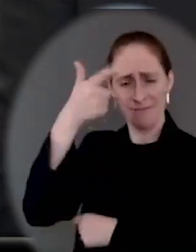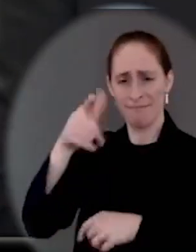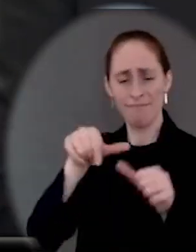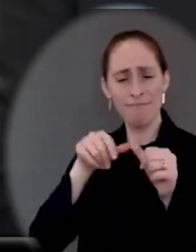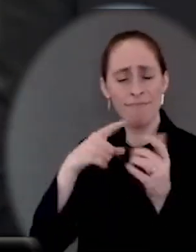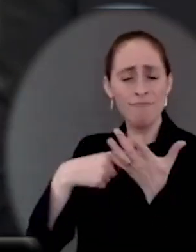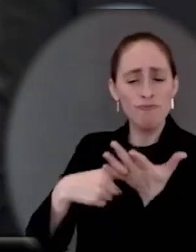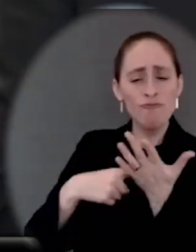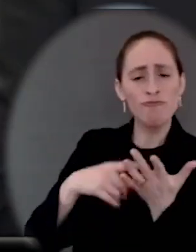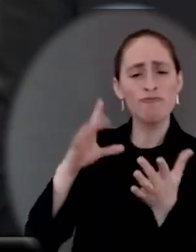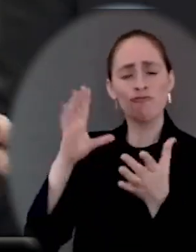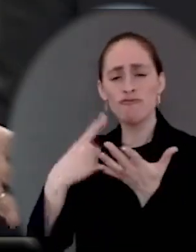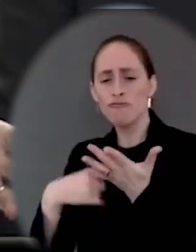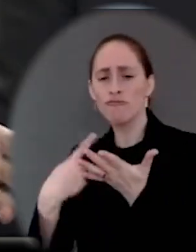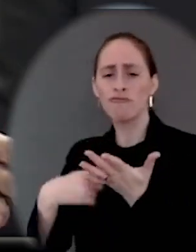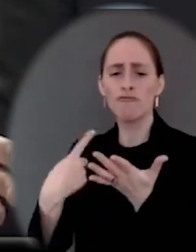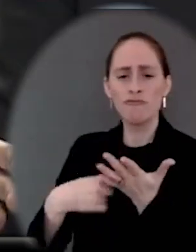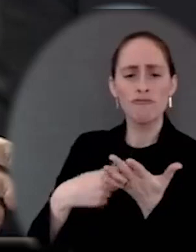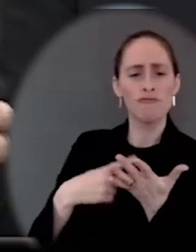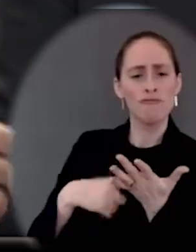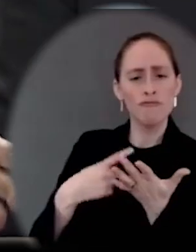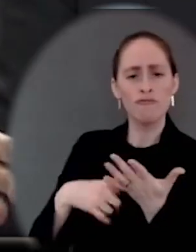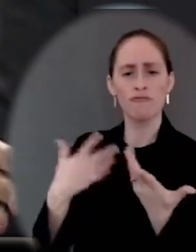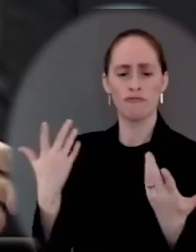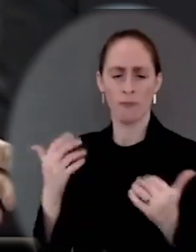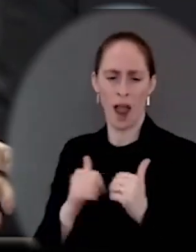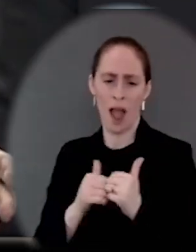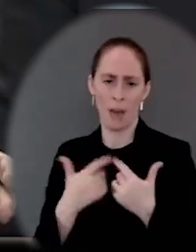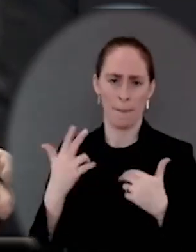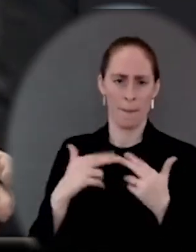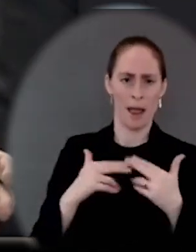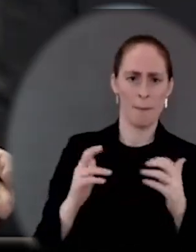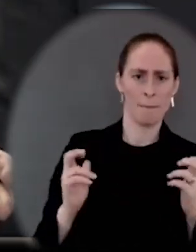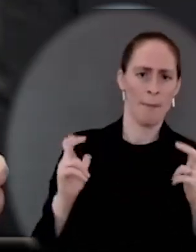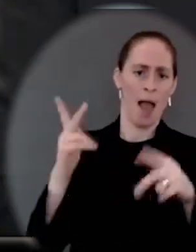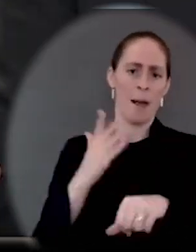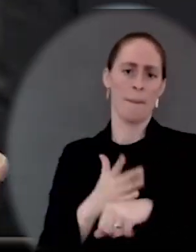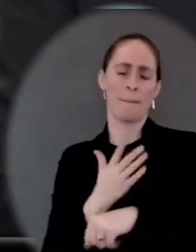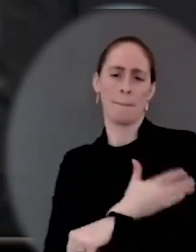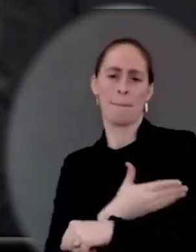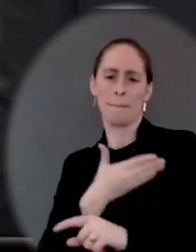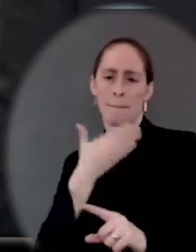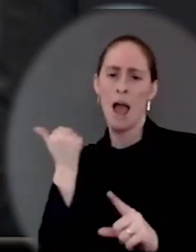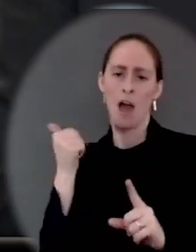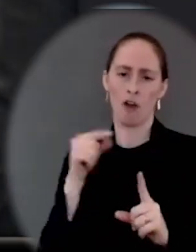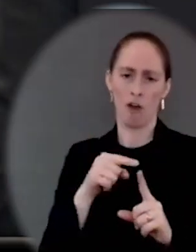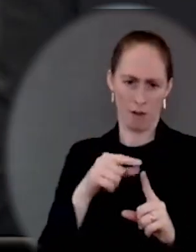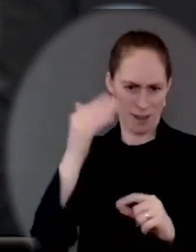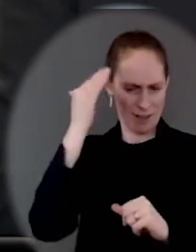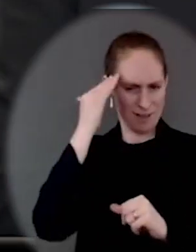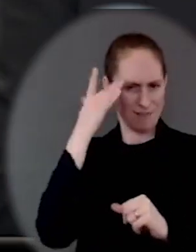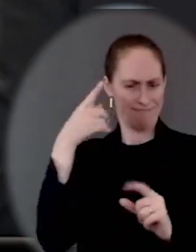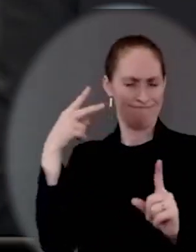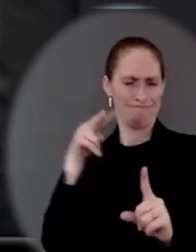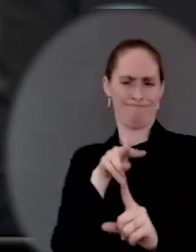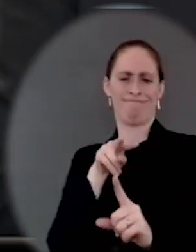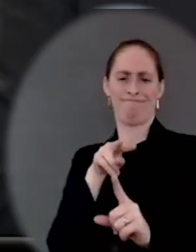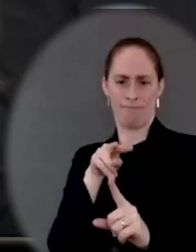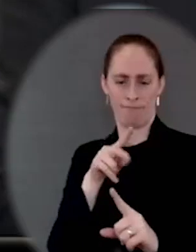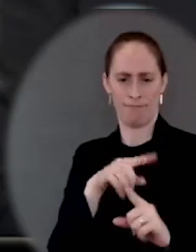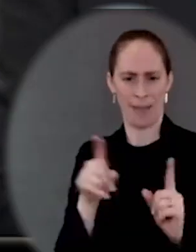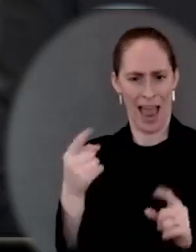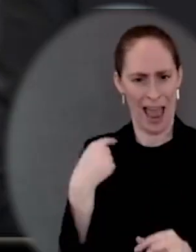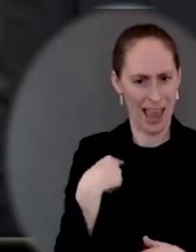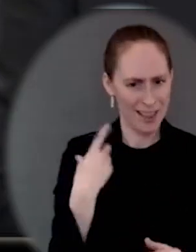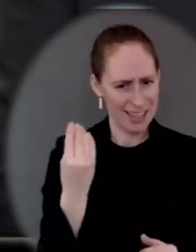if not months. Senator Manchin has been consistent in his position for weeks and not months. Obviously, something is going to need to change in that dynamic